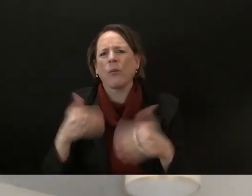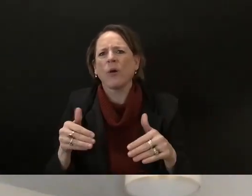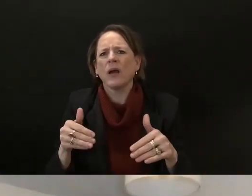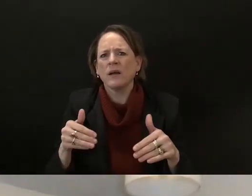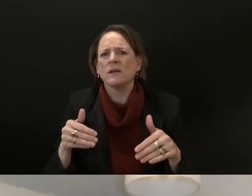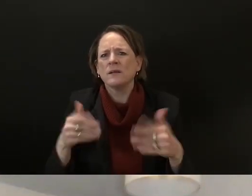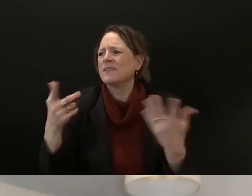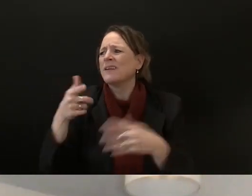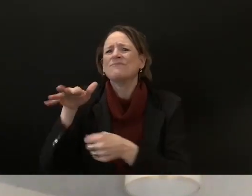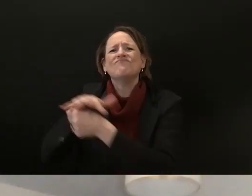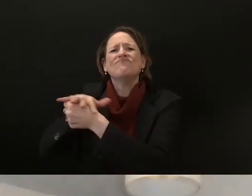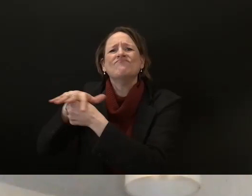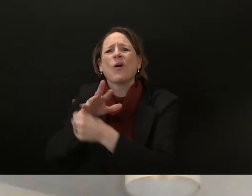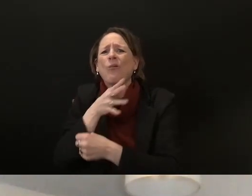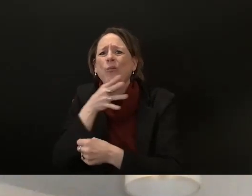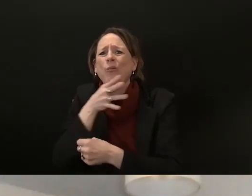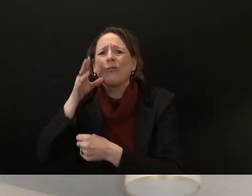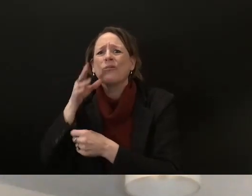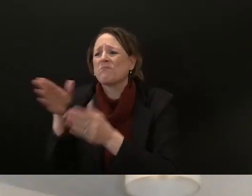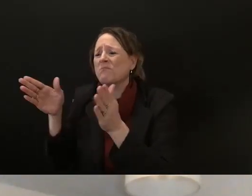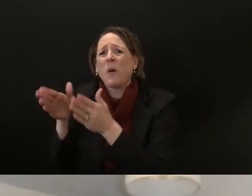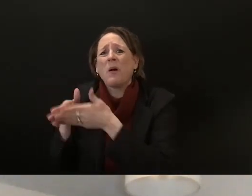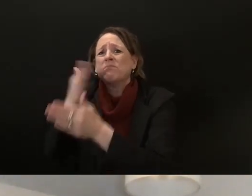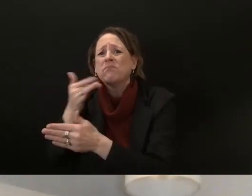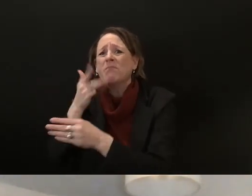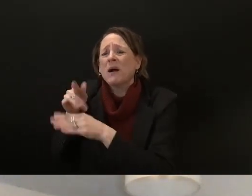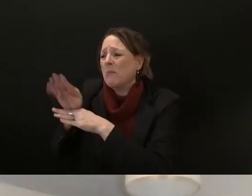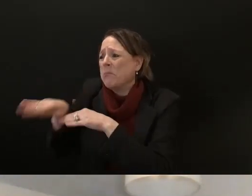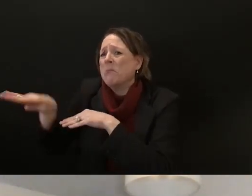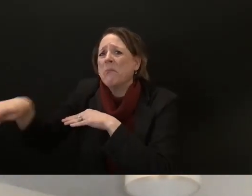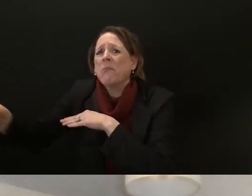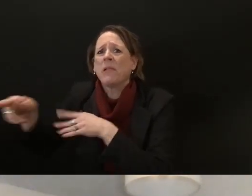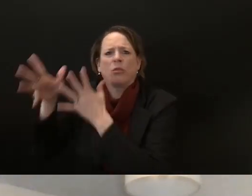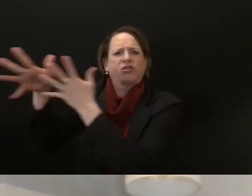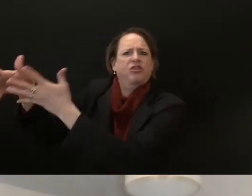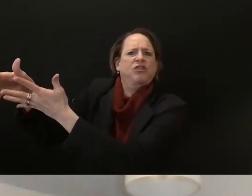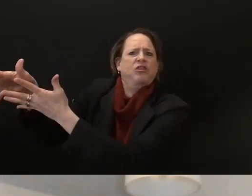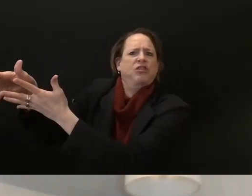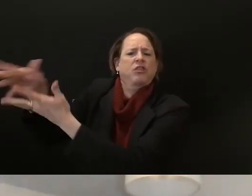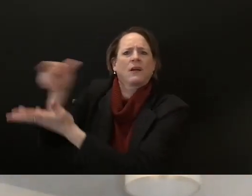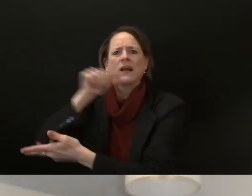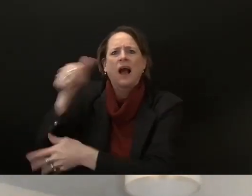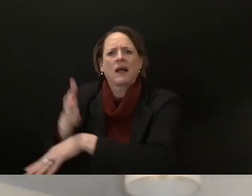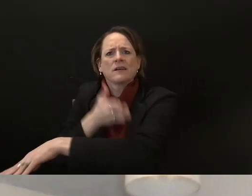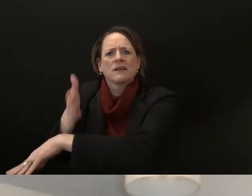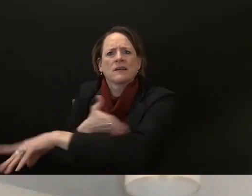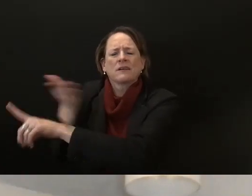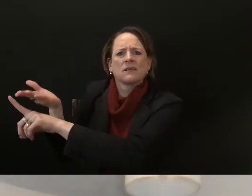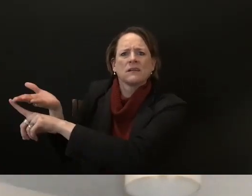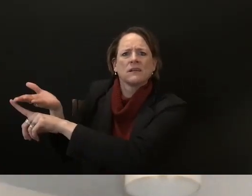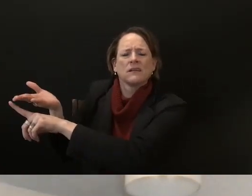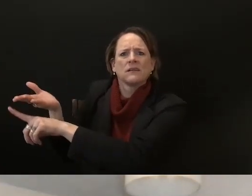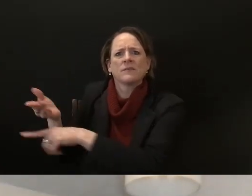in in disrepair um we had a survey question i don't have time to go to all of it uh but 87